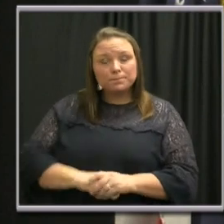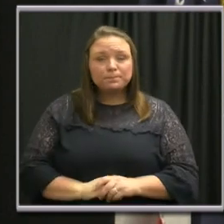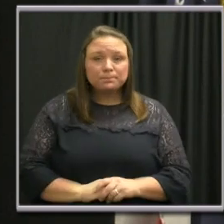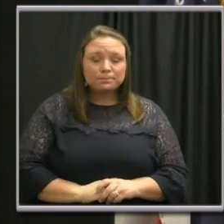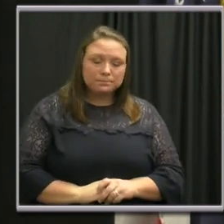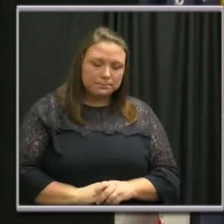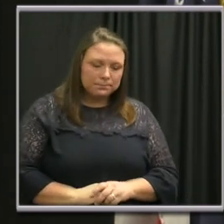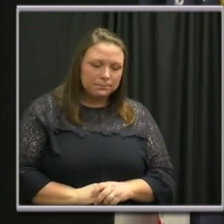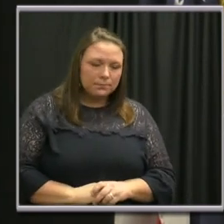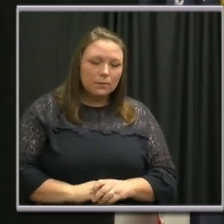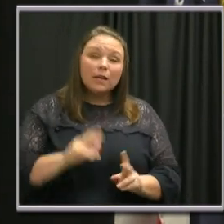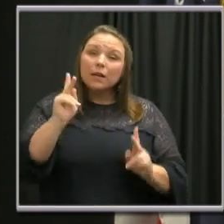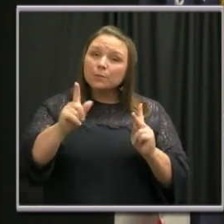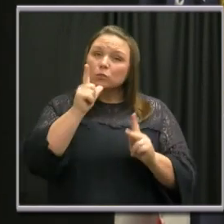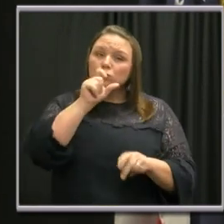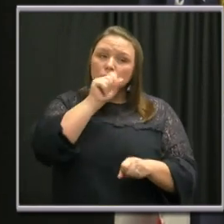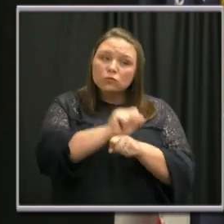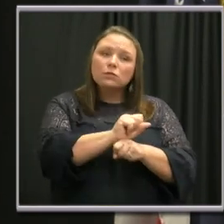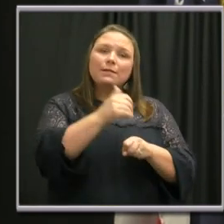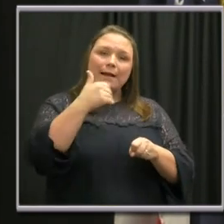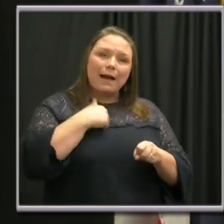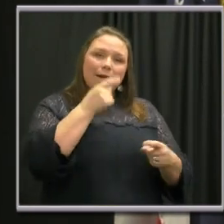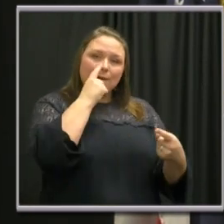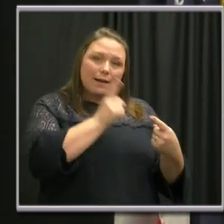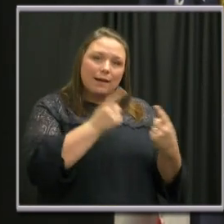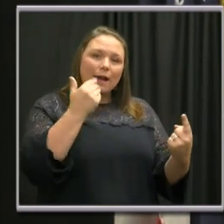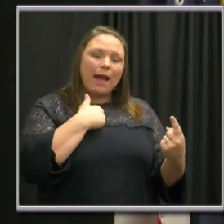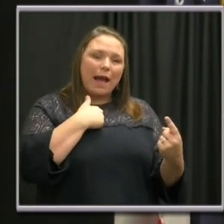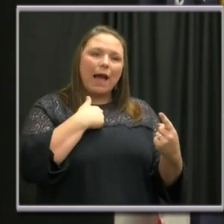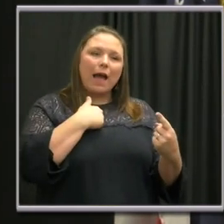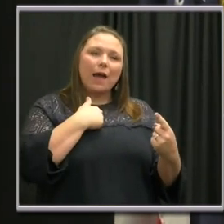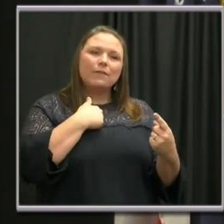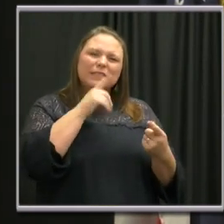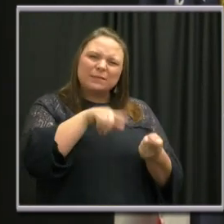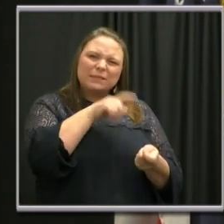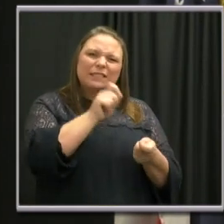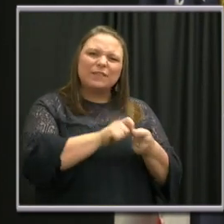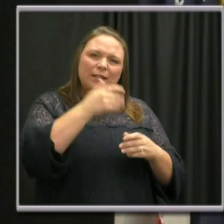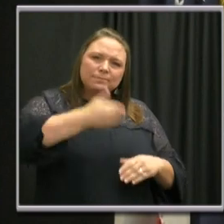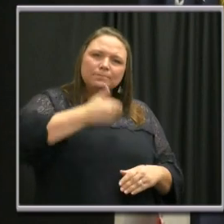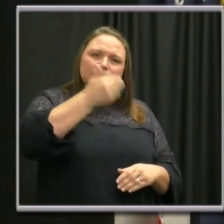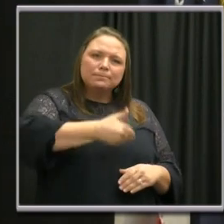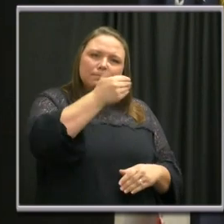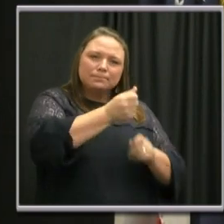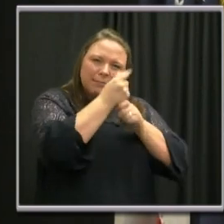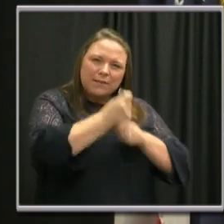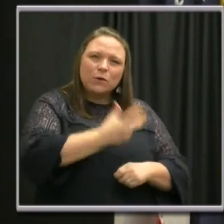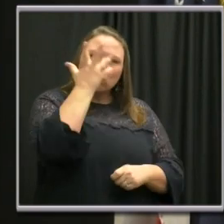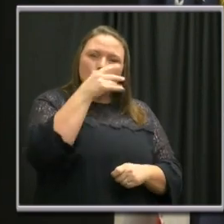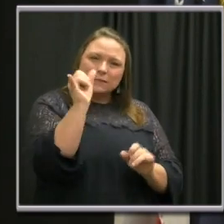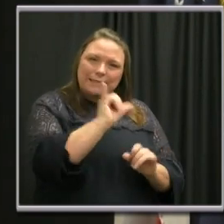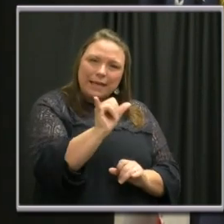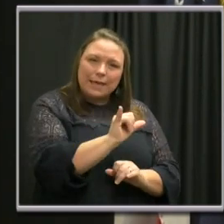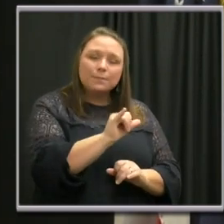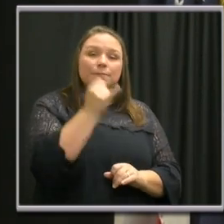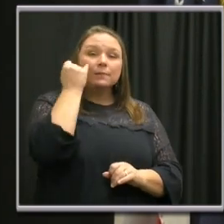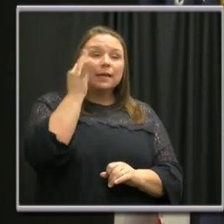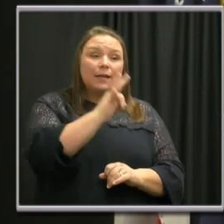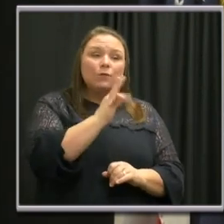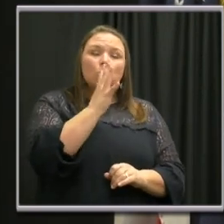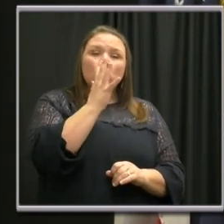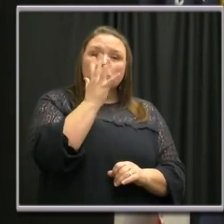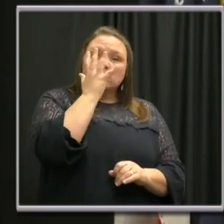People who suffer from allergies tend to have a specific pattern of symptoms year after year. So if your symptoms differ